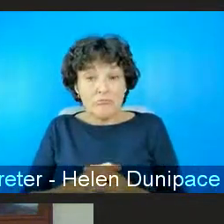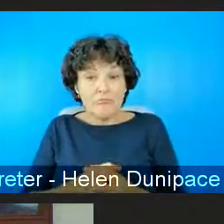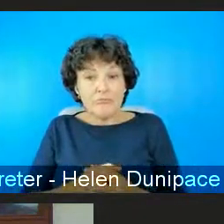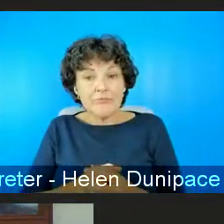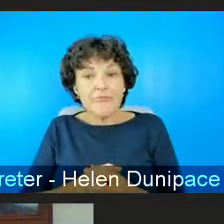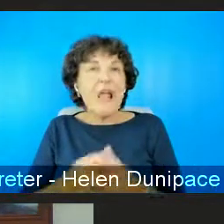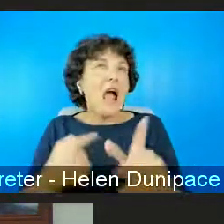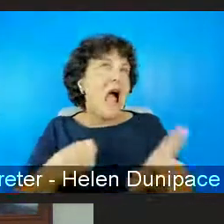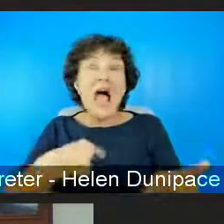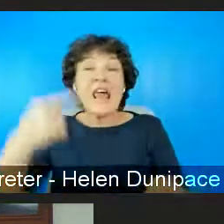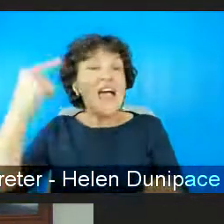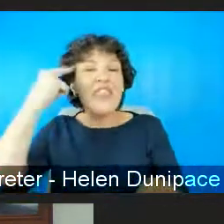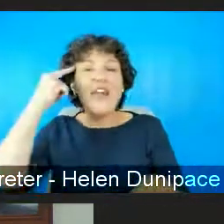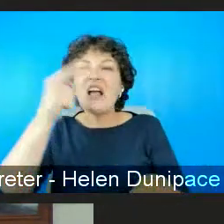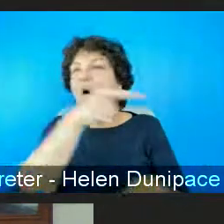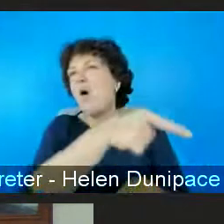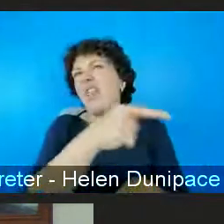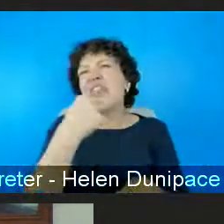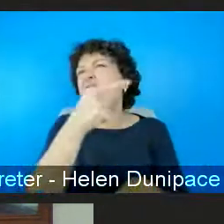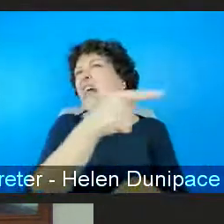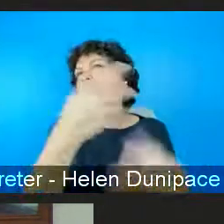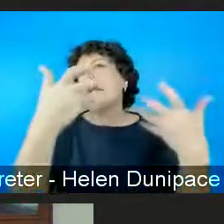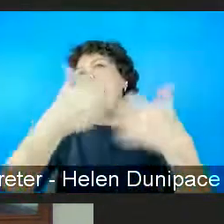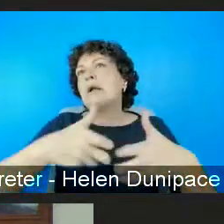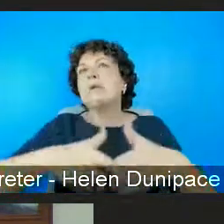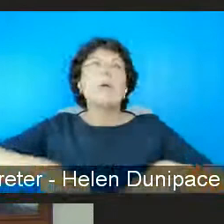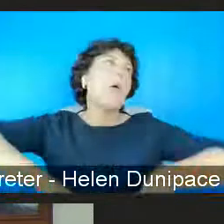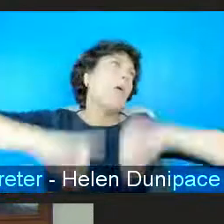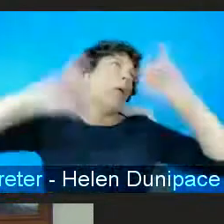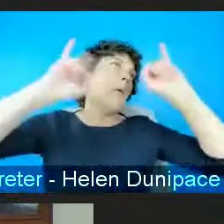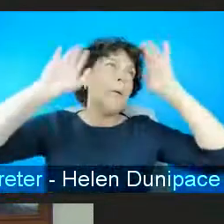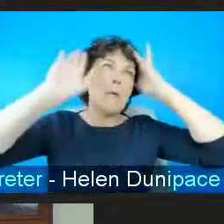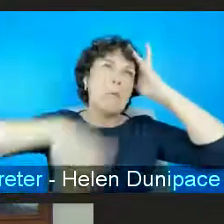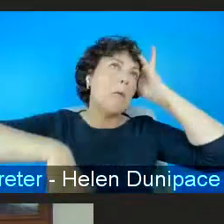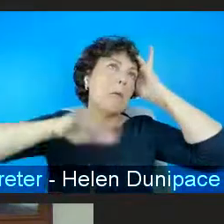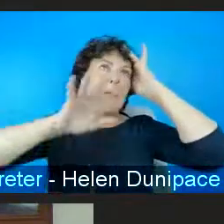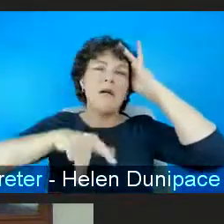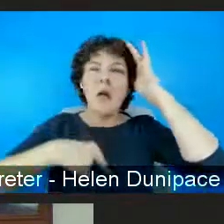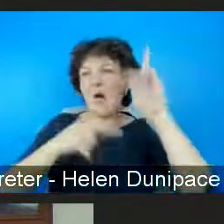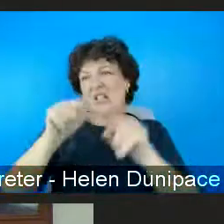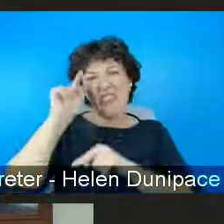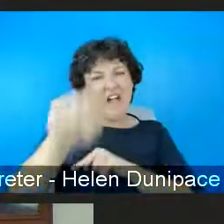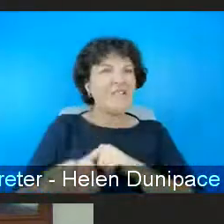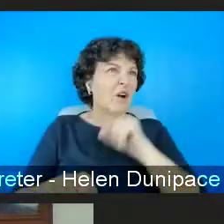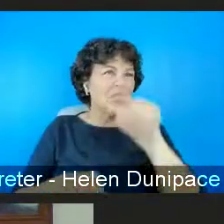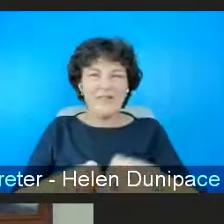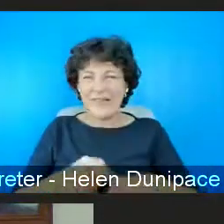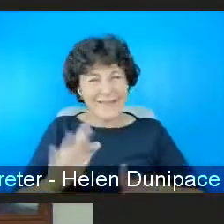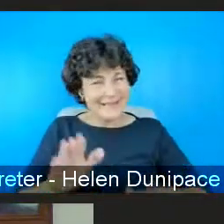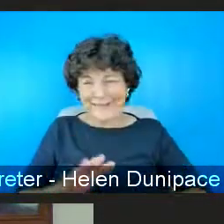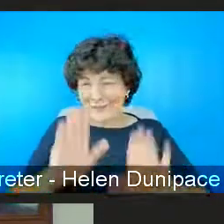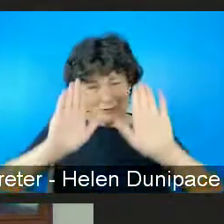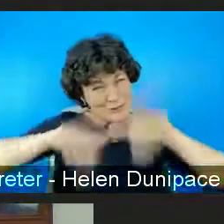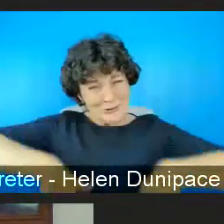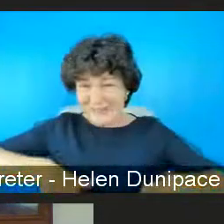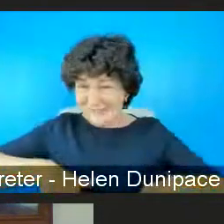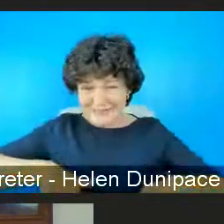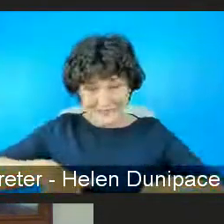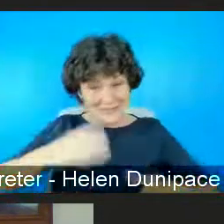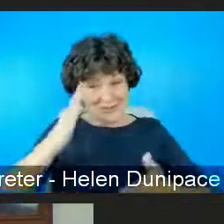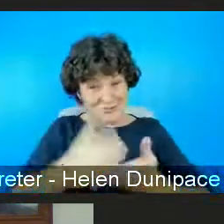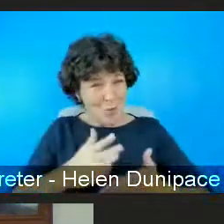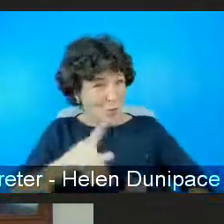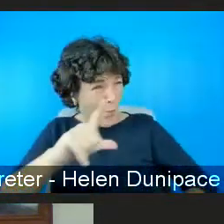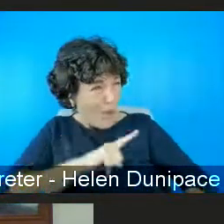oh woe is me this technology has so much to you know to be blamed for box rather than in the why do we